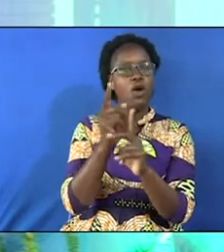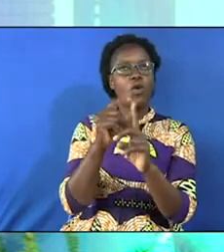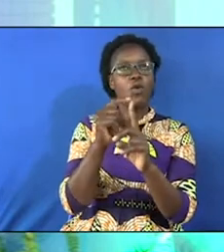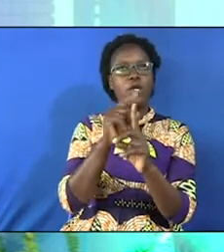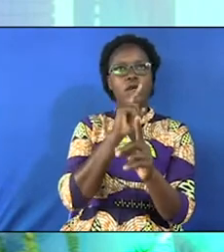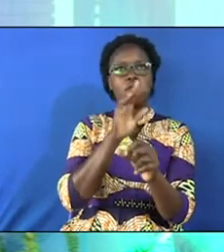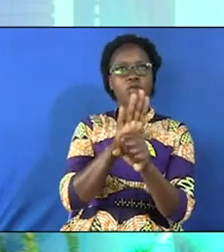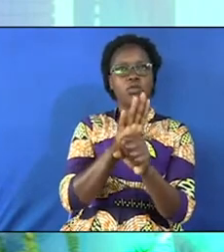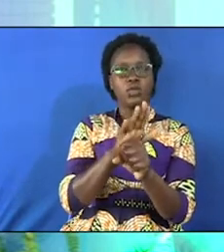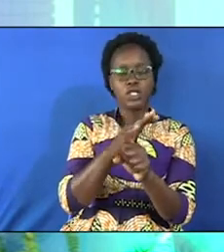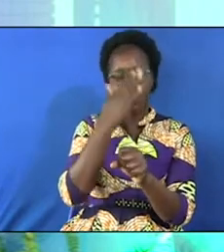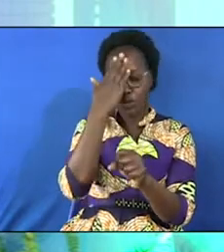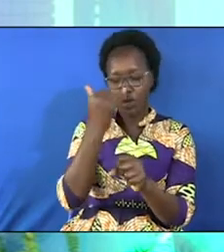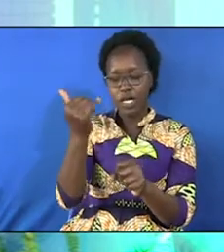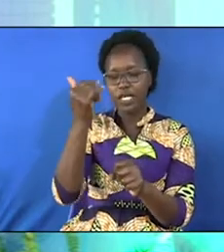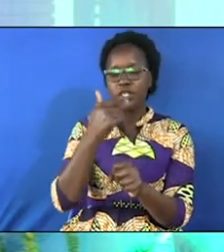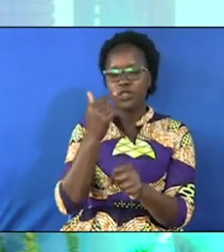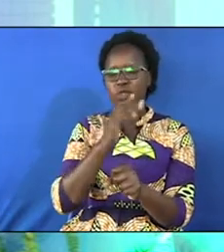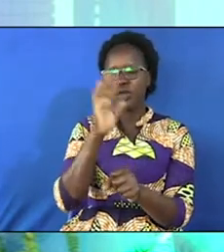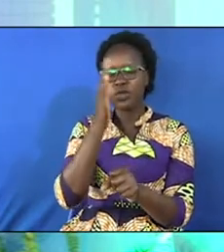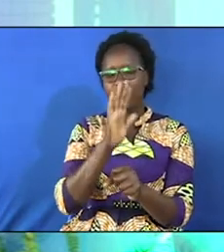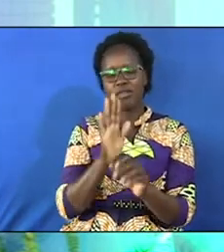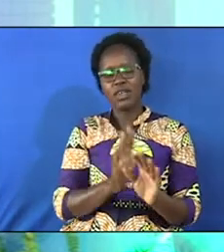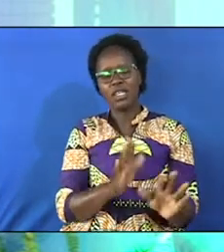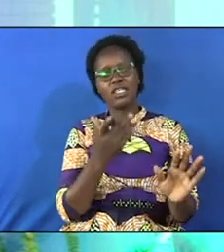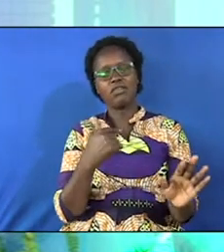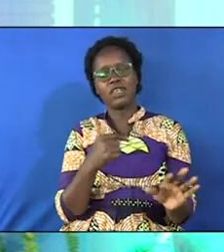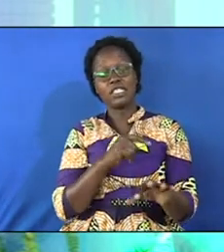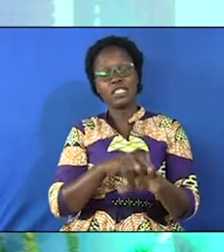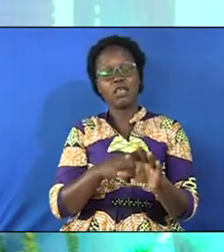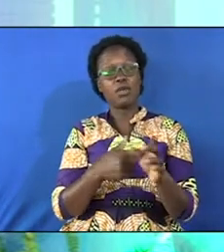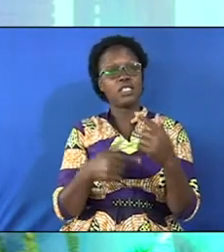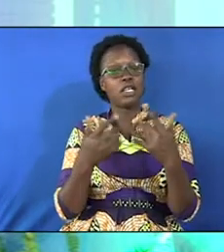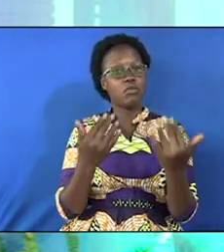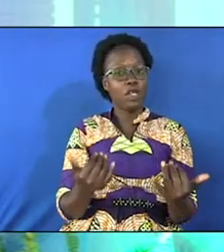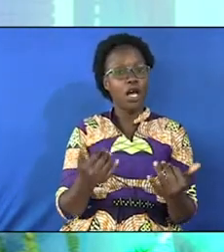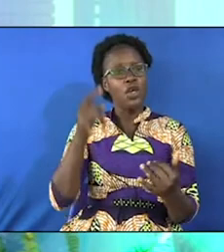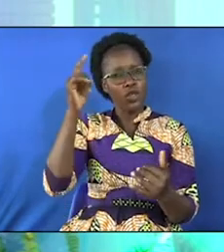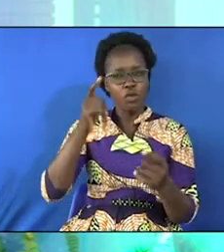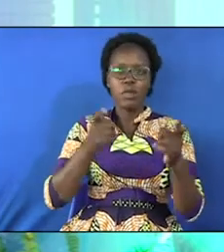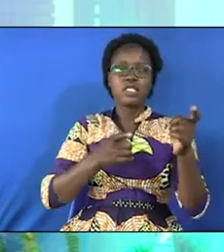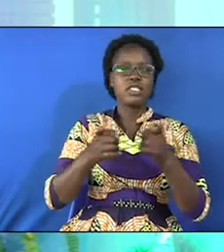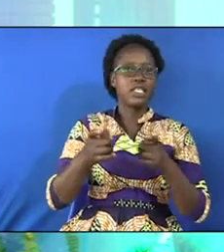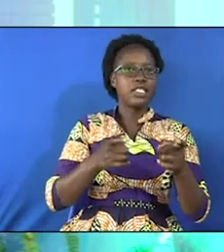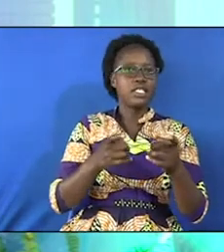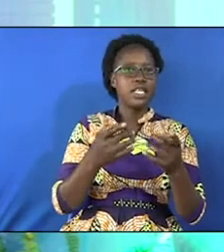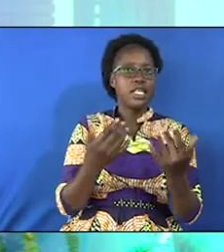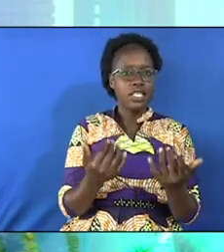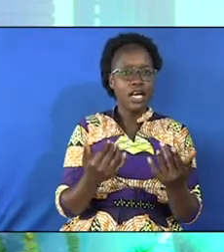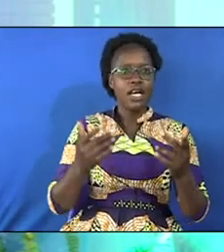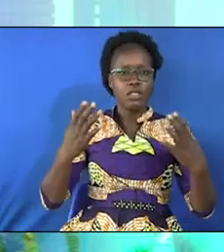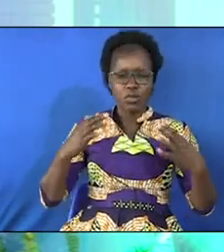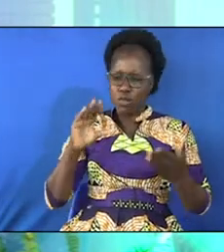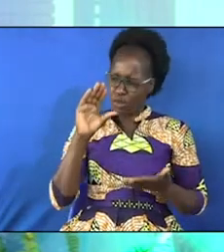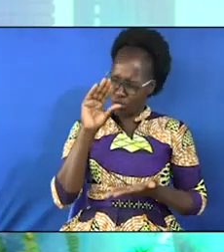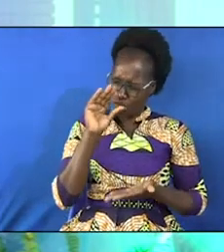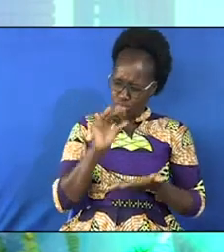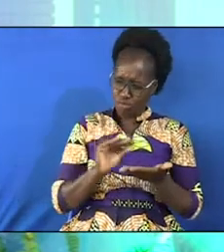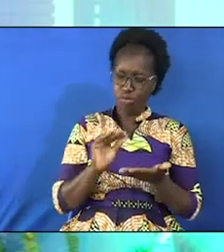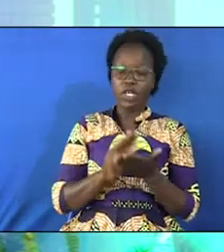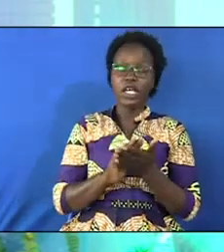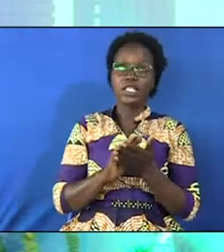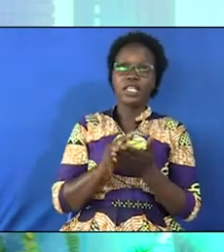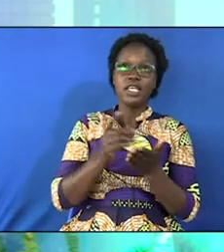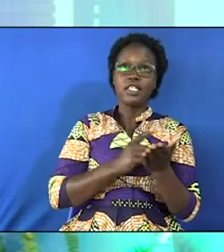promises because you said you will labor with me. A time has come that you may take charge even as humanity diminish and